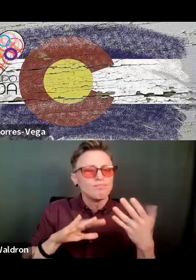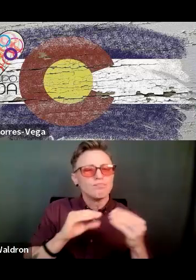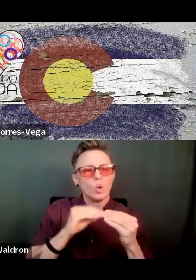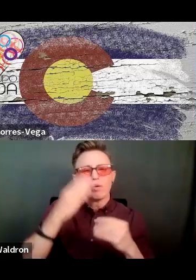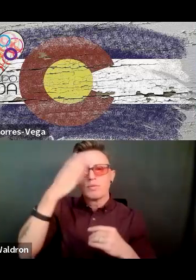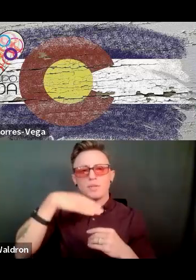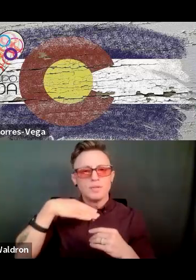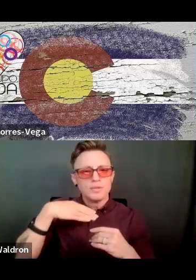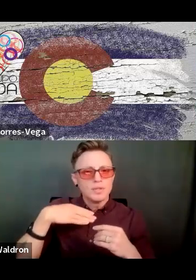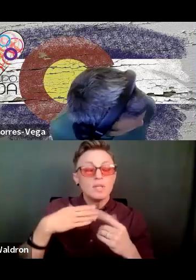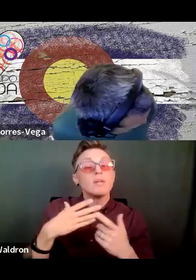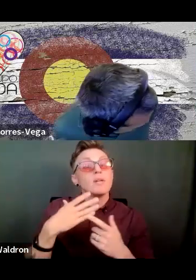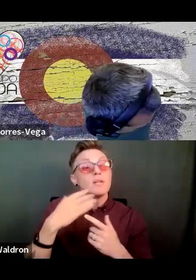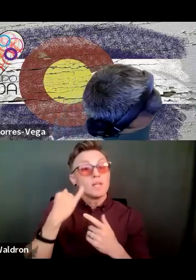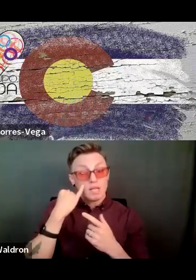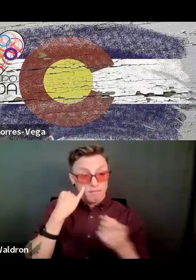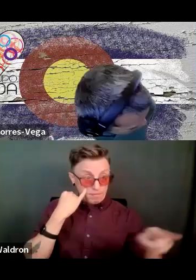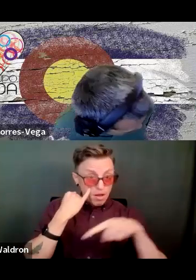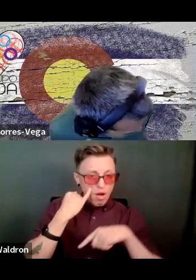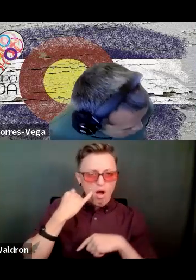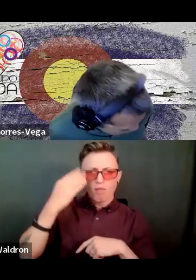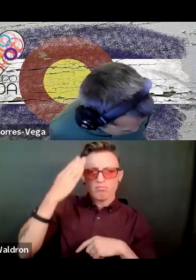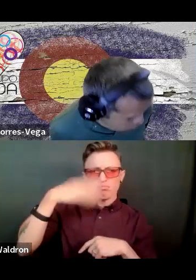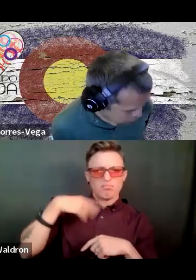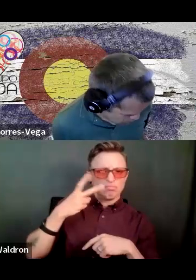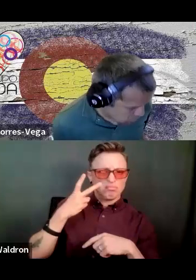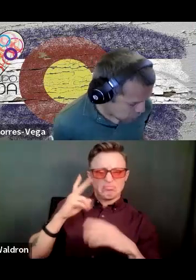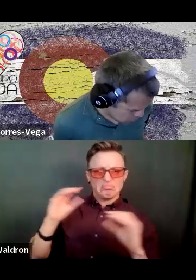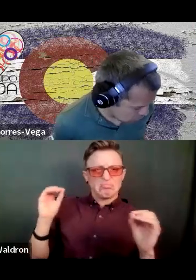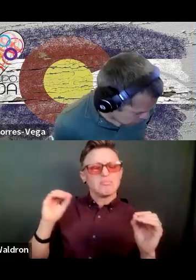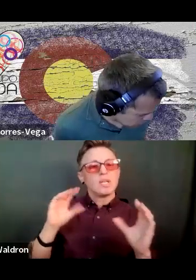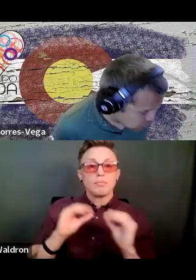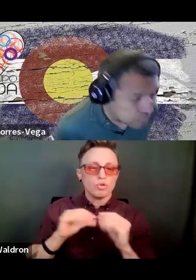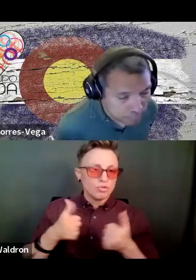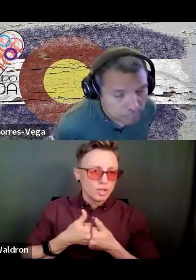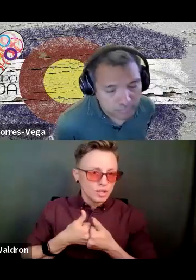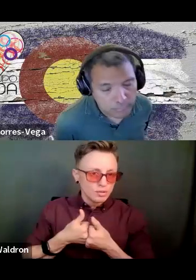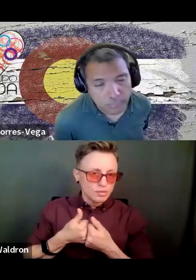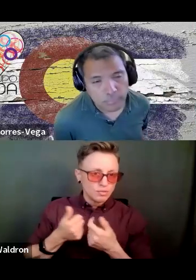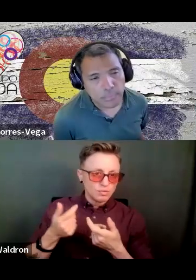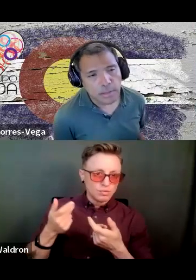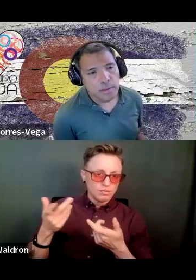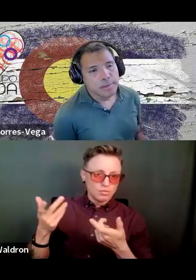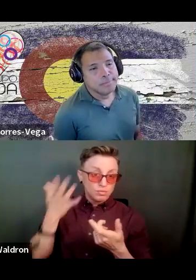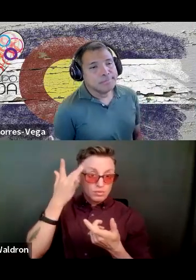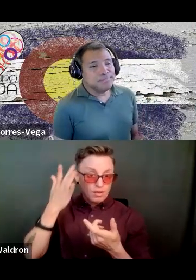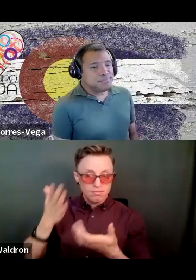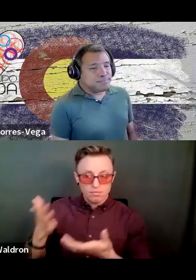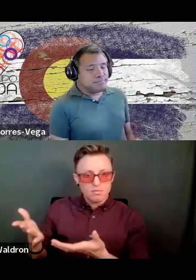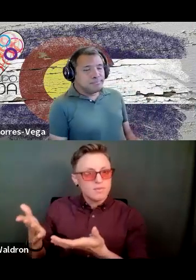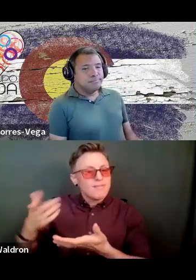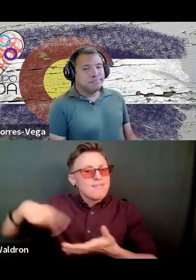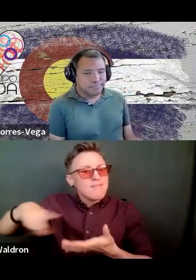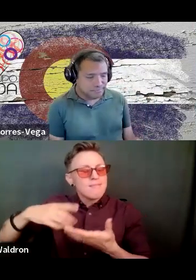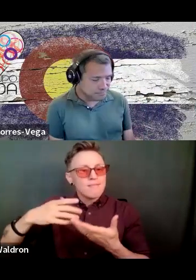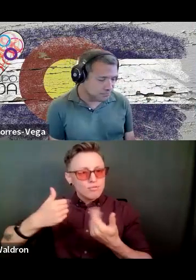when people can't see the disabilities, it's more challenging for people because they're trying to explain, you